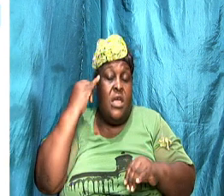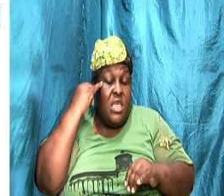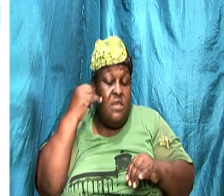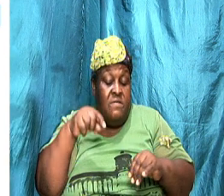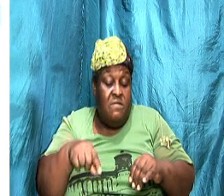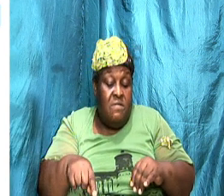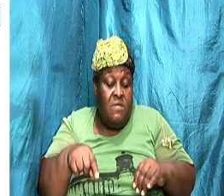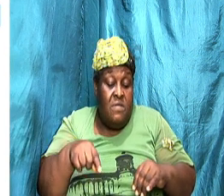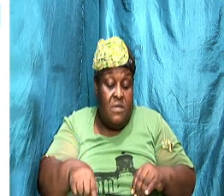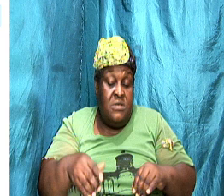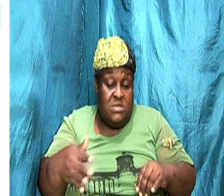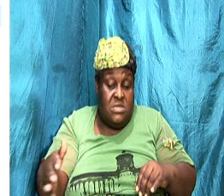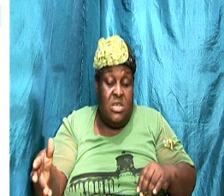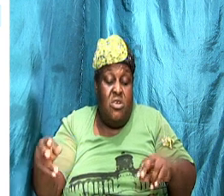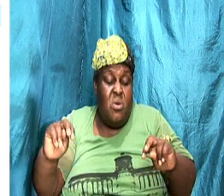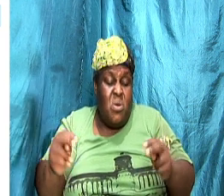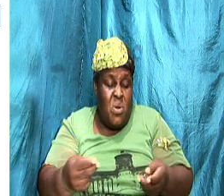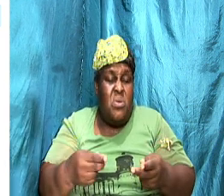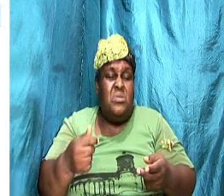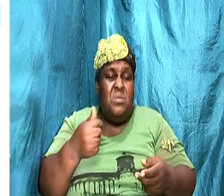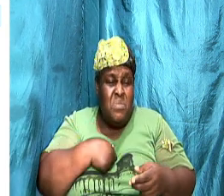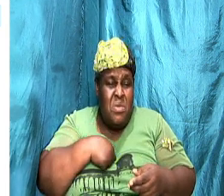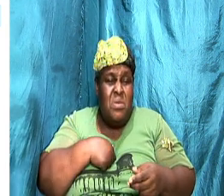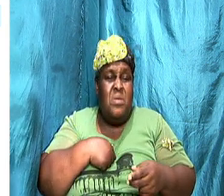me, you know, we're not going to do it again.